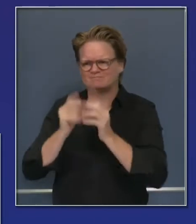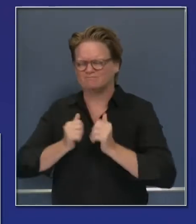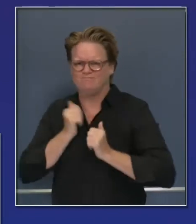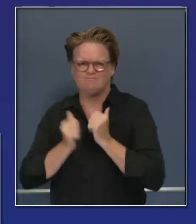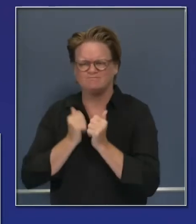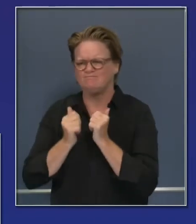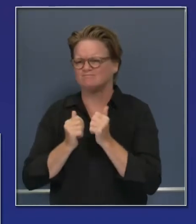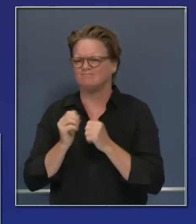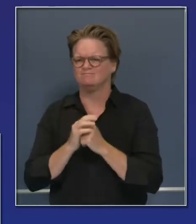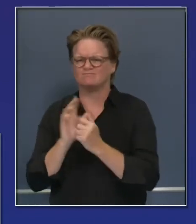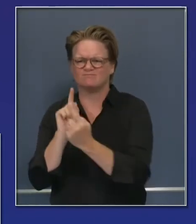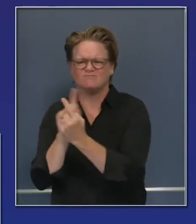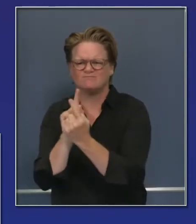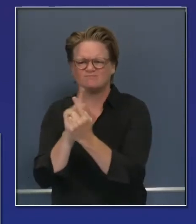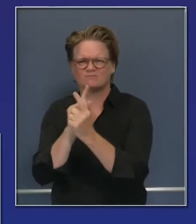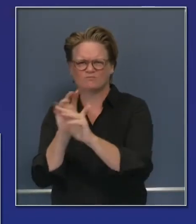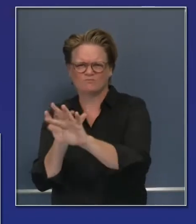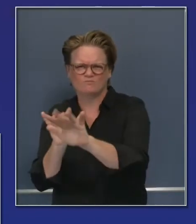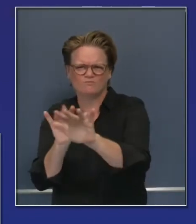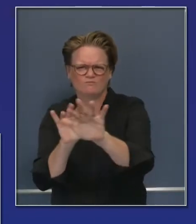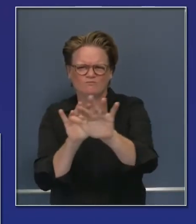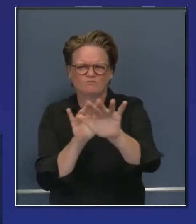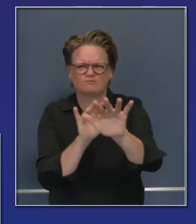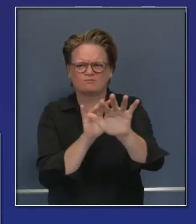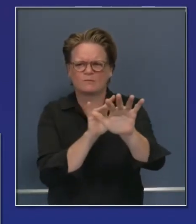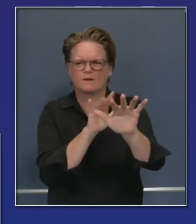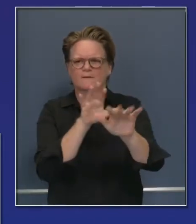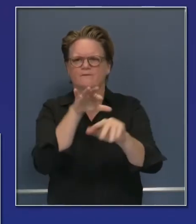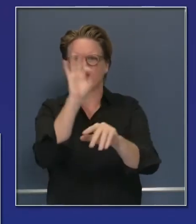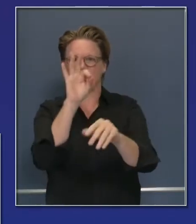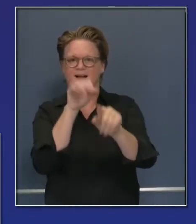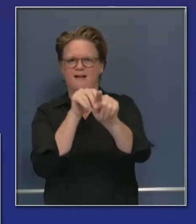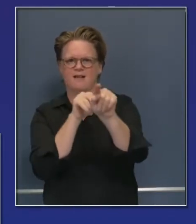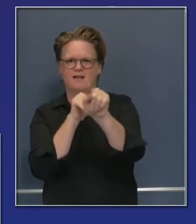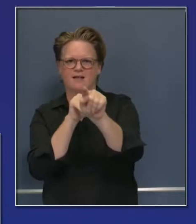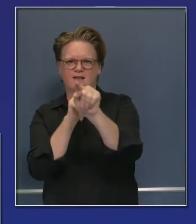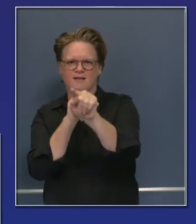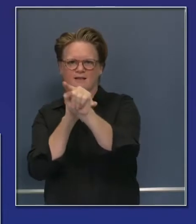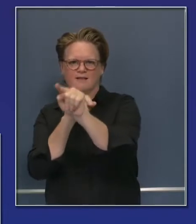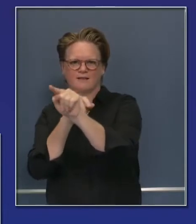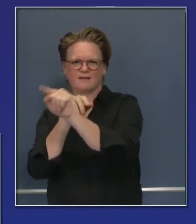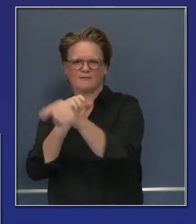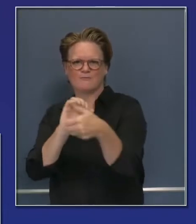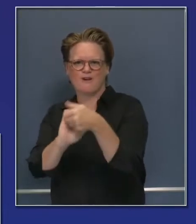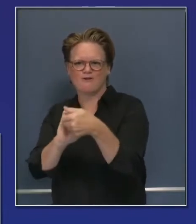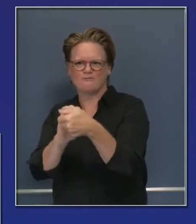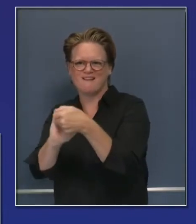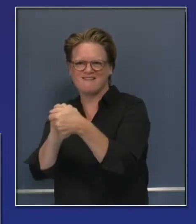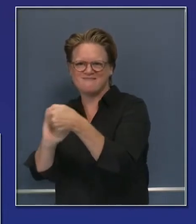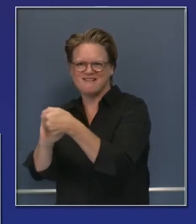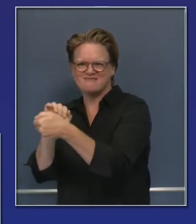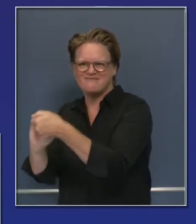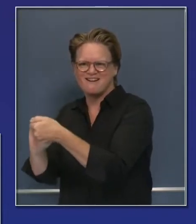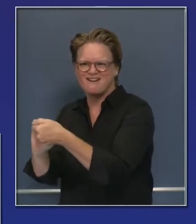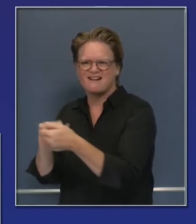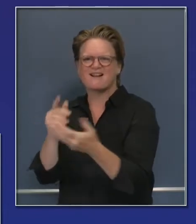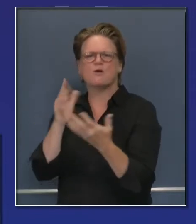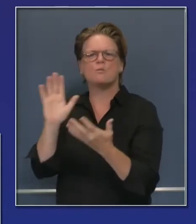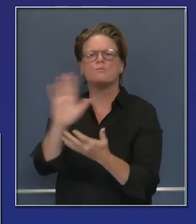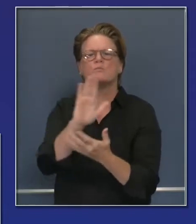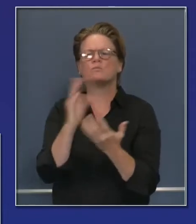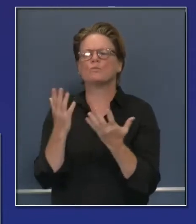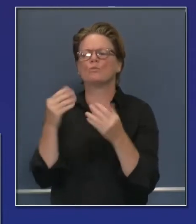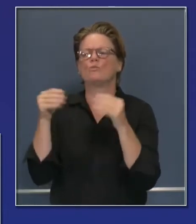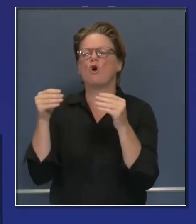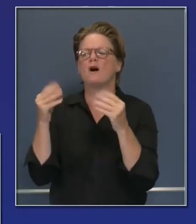for all the work they did to scour existing providers to see what's available. And I can assure you, I imagine there will be